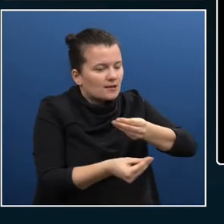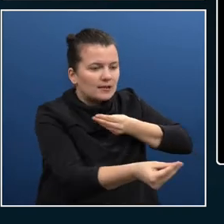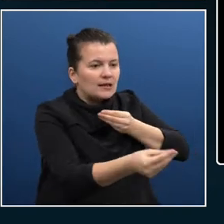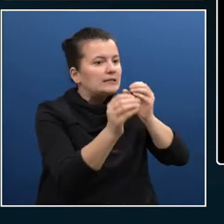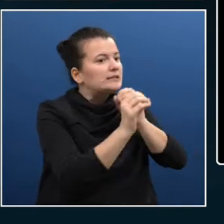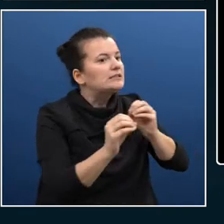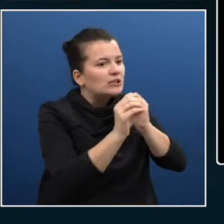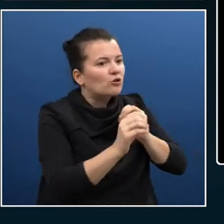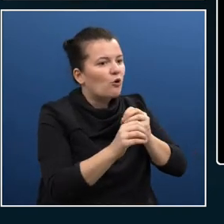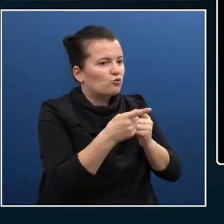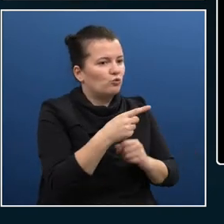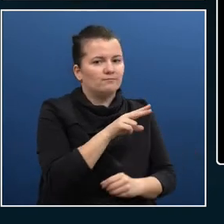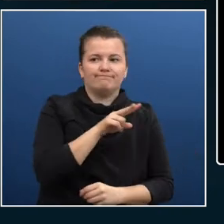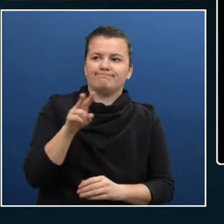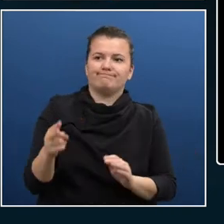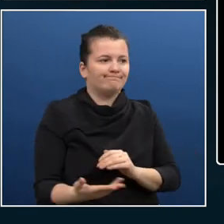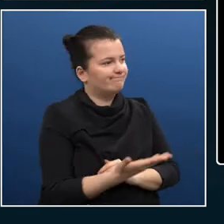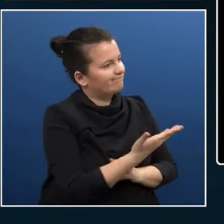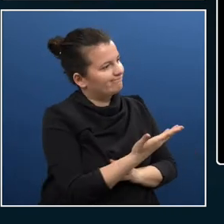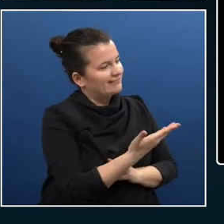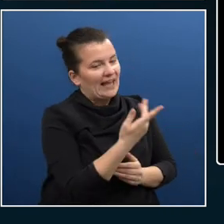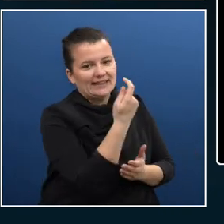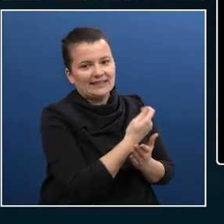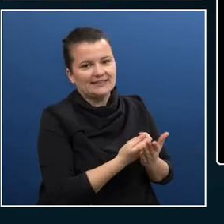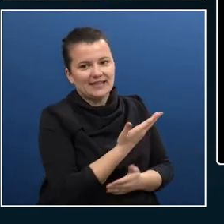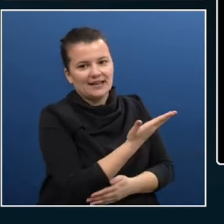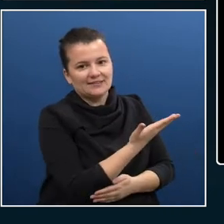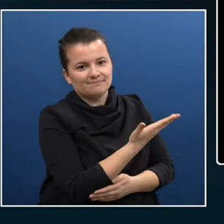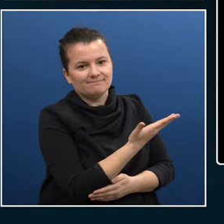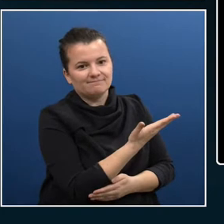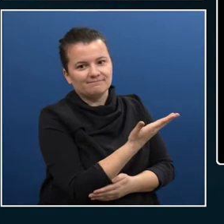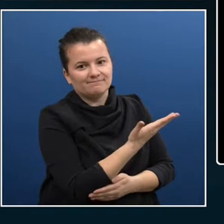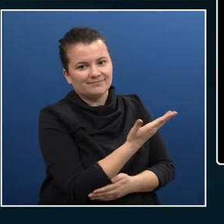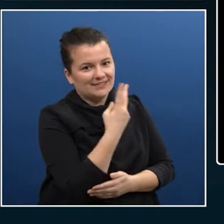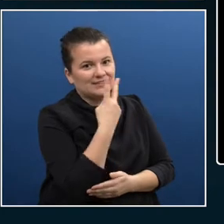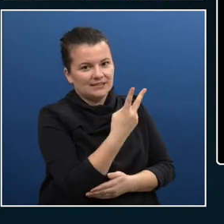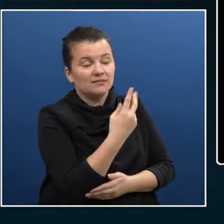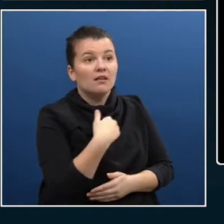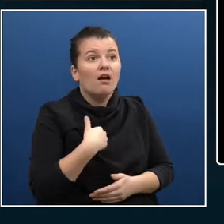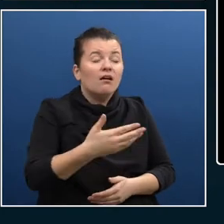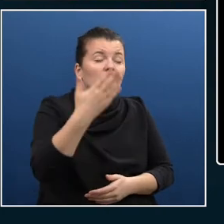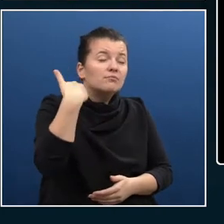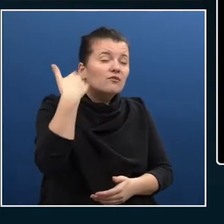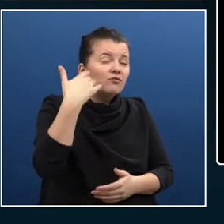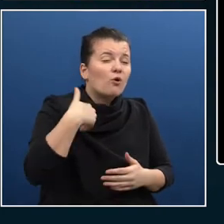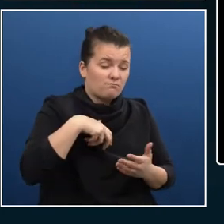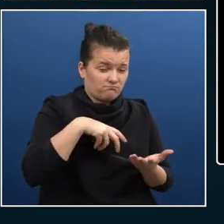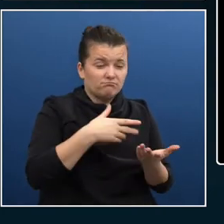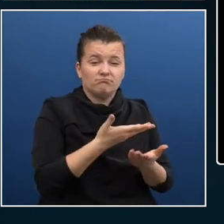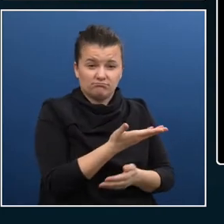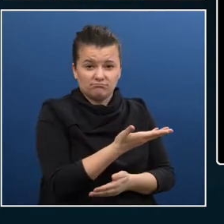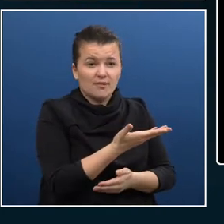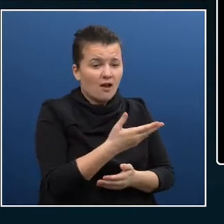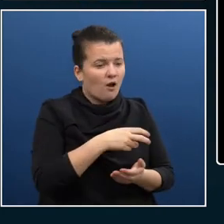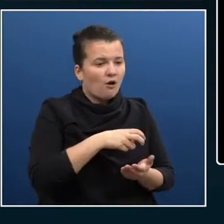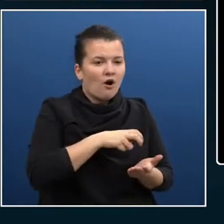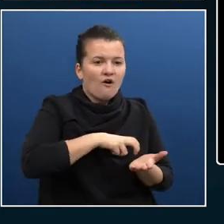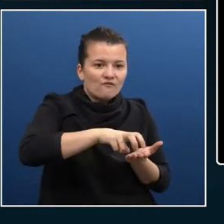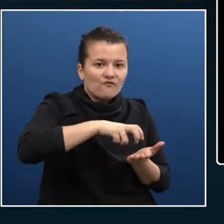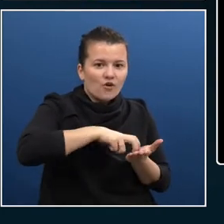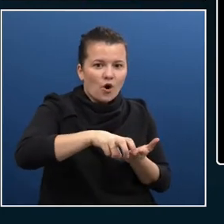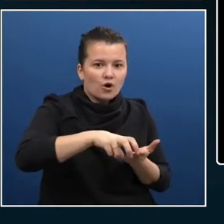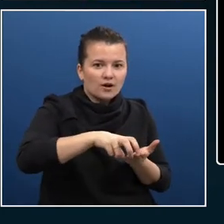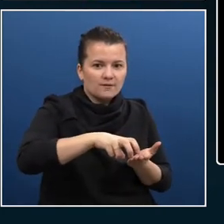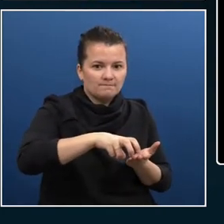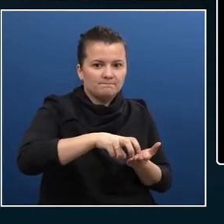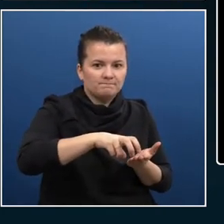there is almost impossible. And I remember when learning to walk, I had about a one centimeter gap that I